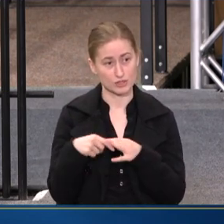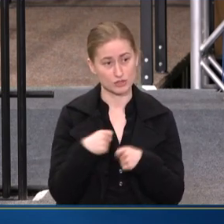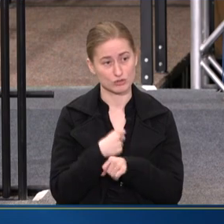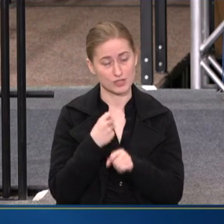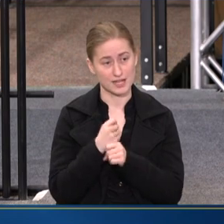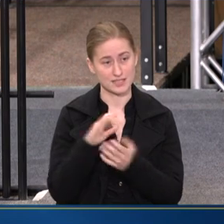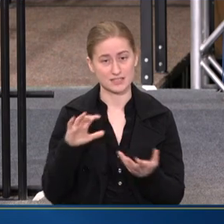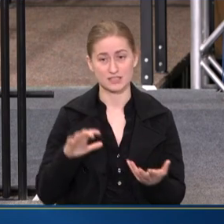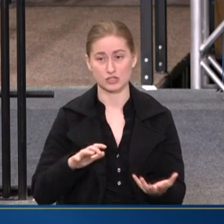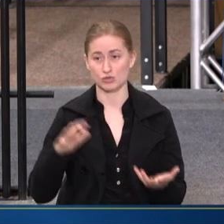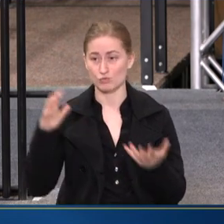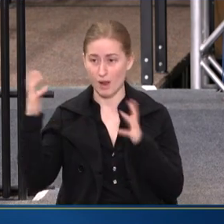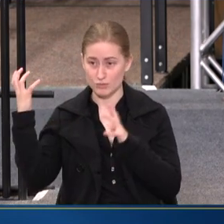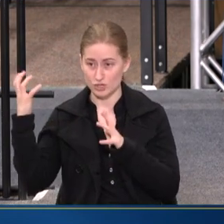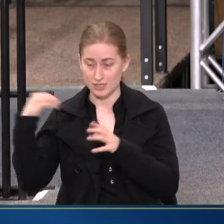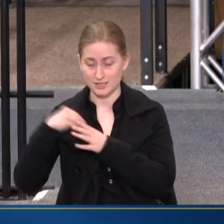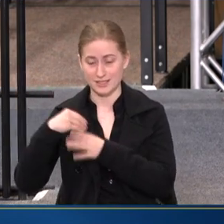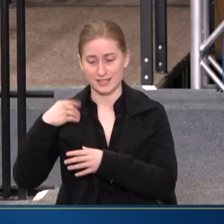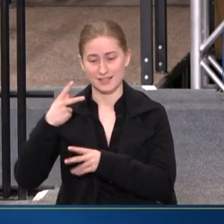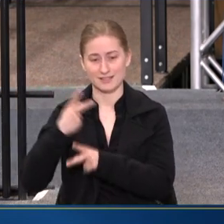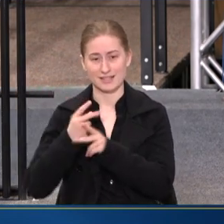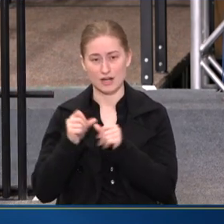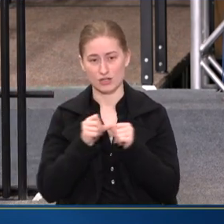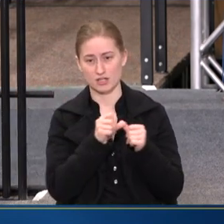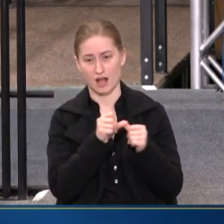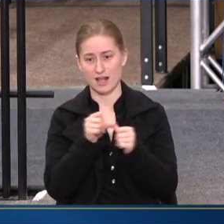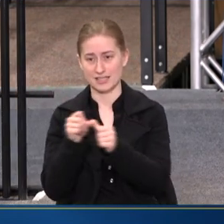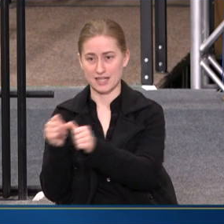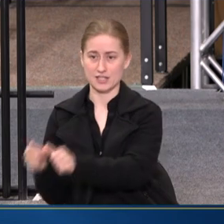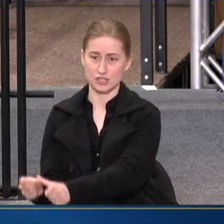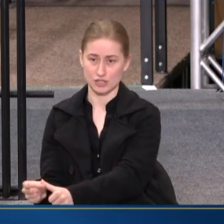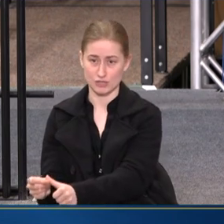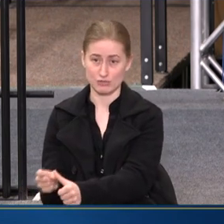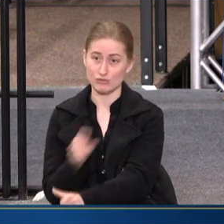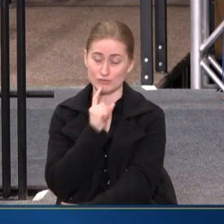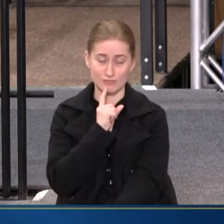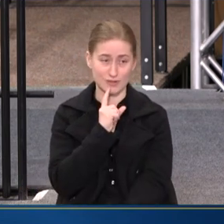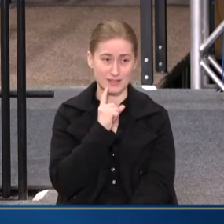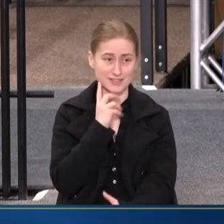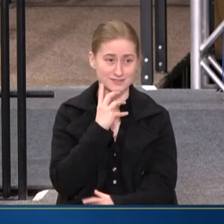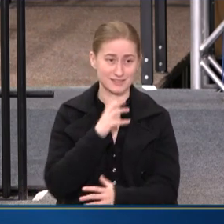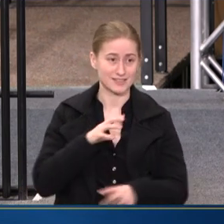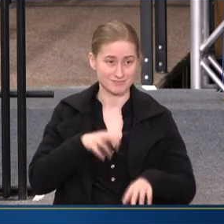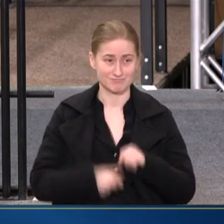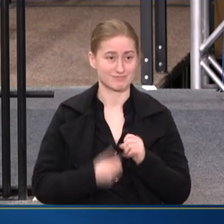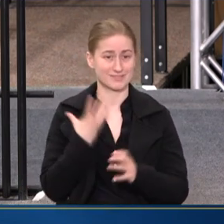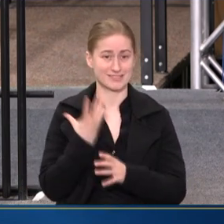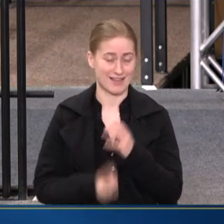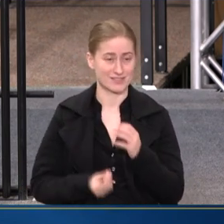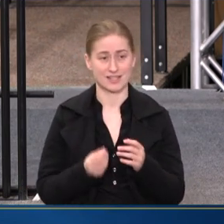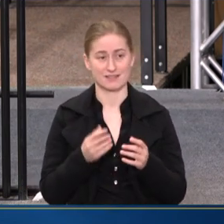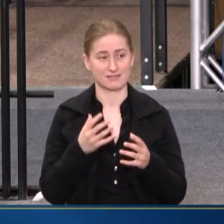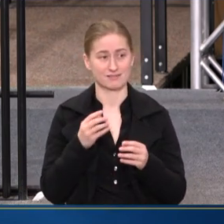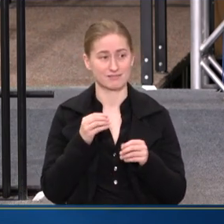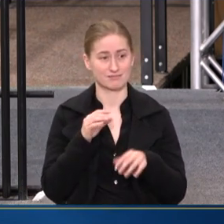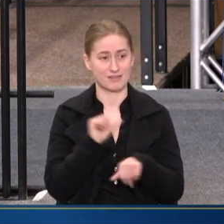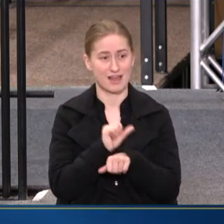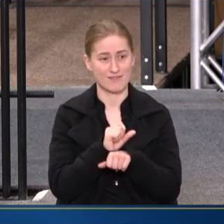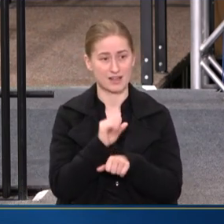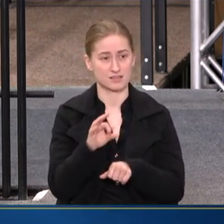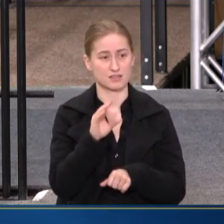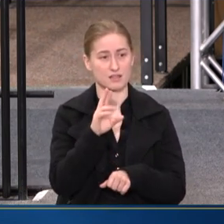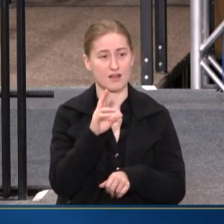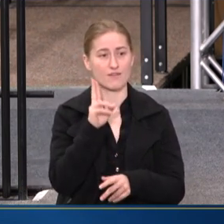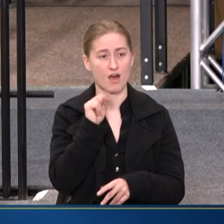disruptions in care continuity that has devastating effects on the rates of untreated mental